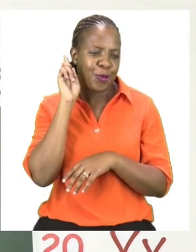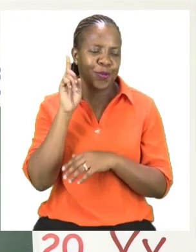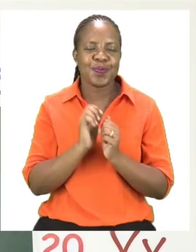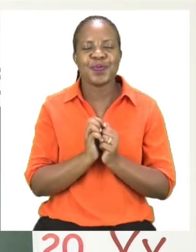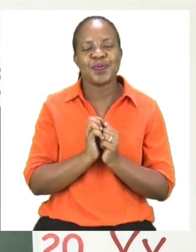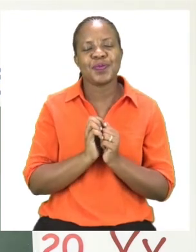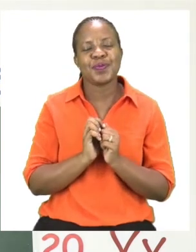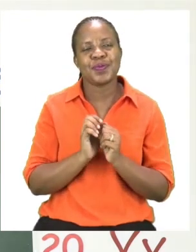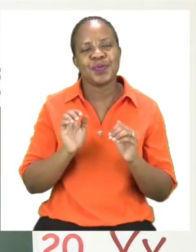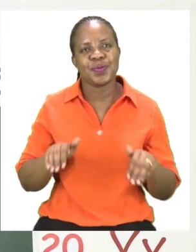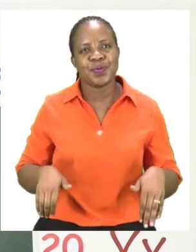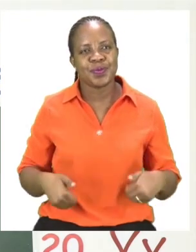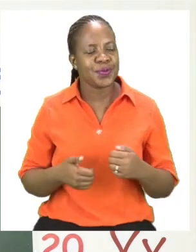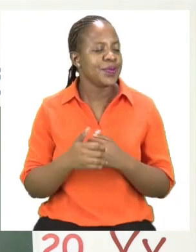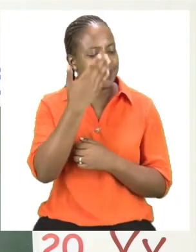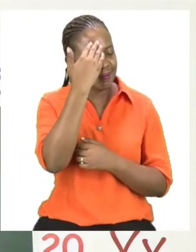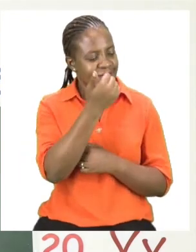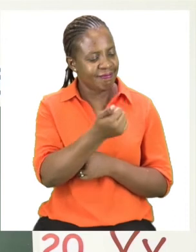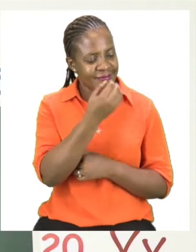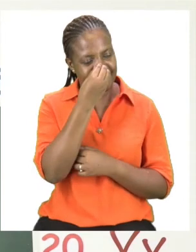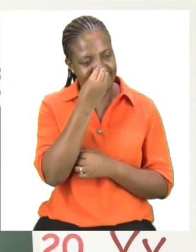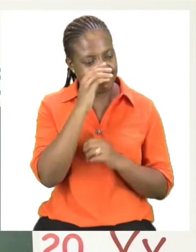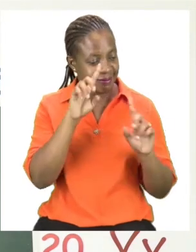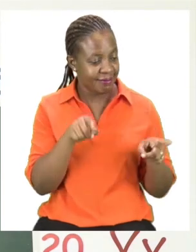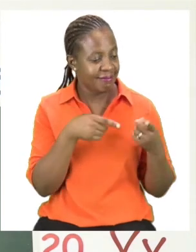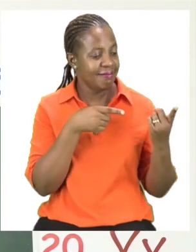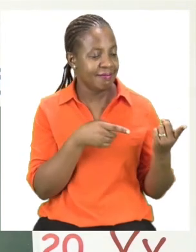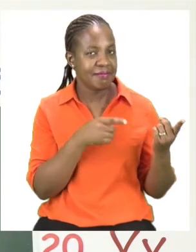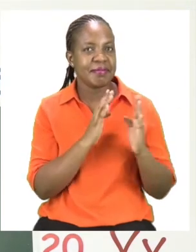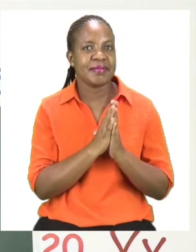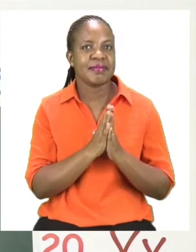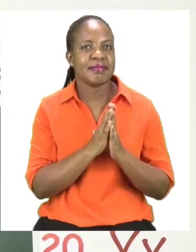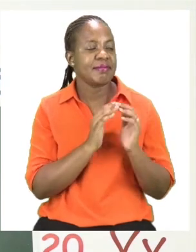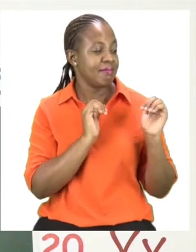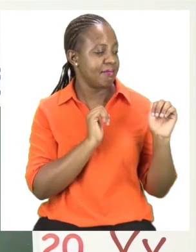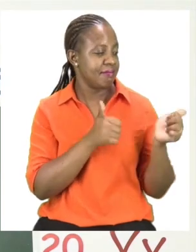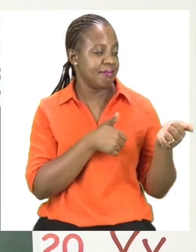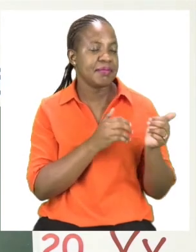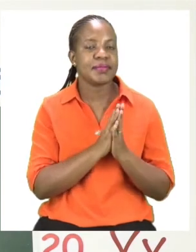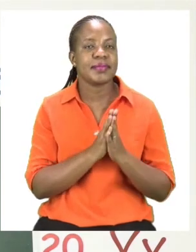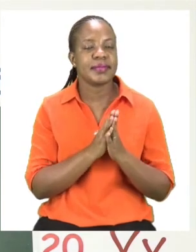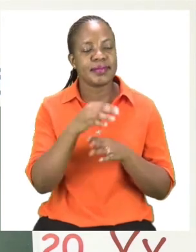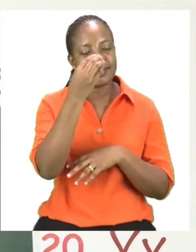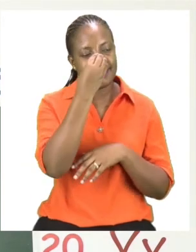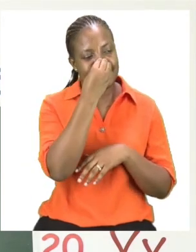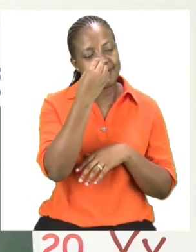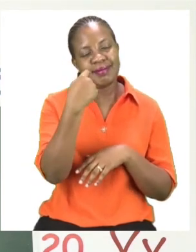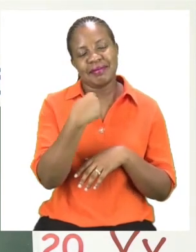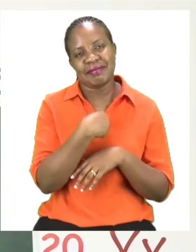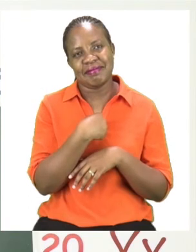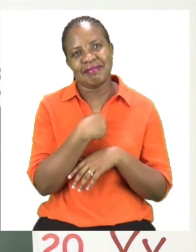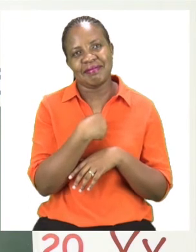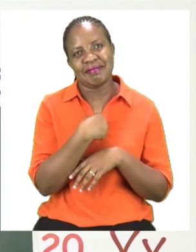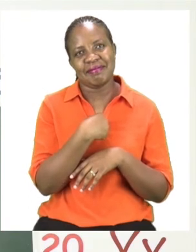Hello Sashi, how are you? That's good. So from Sashi and I,